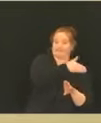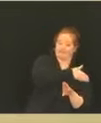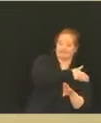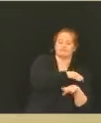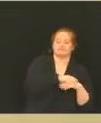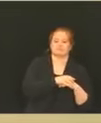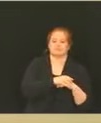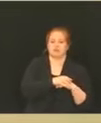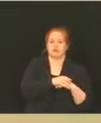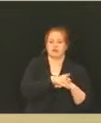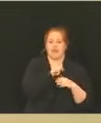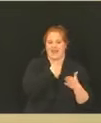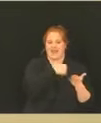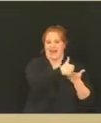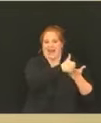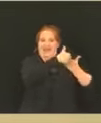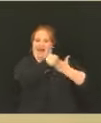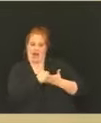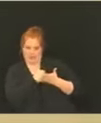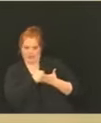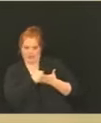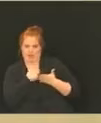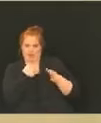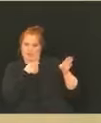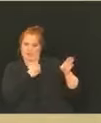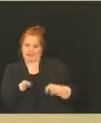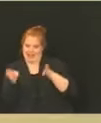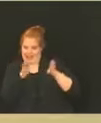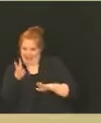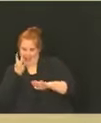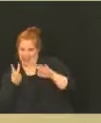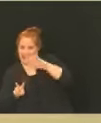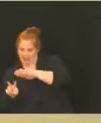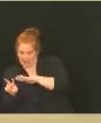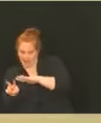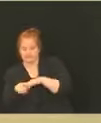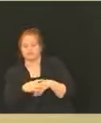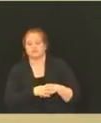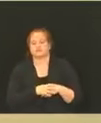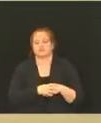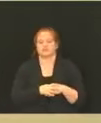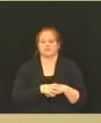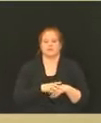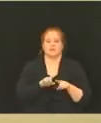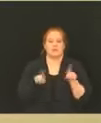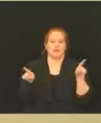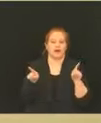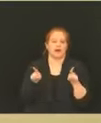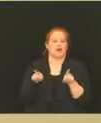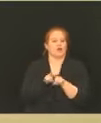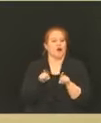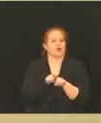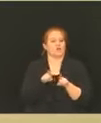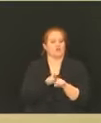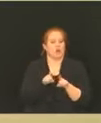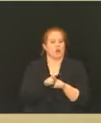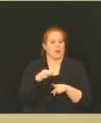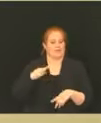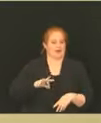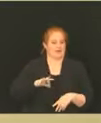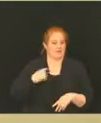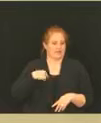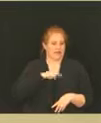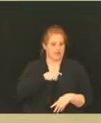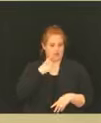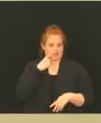to assist us in our planning purposes. However, it does offer additional advantages for us and